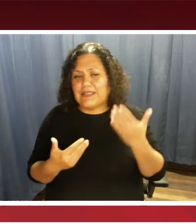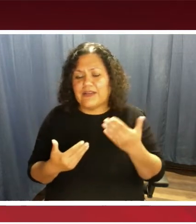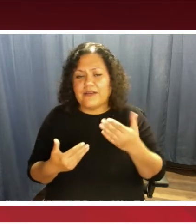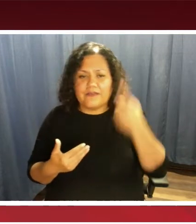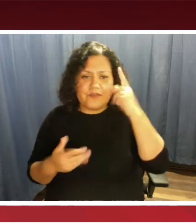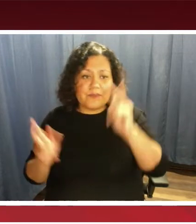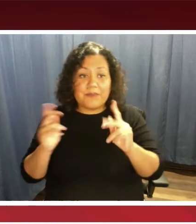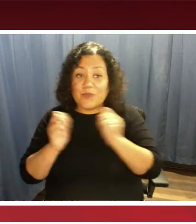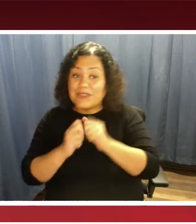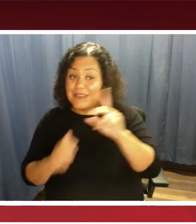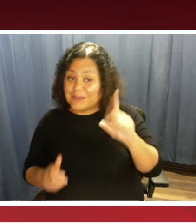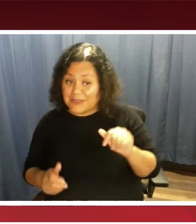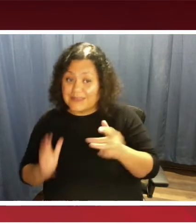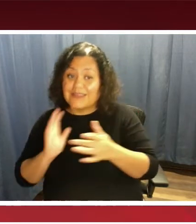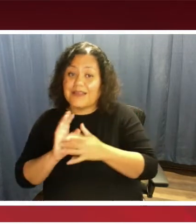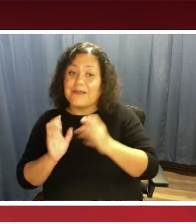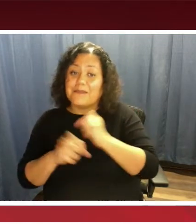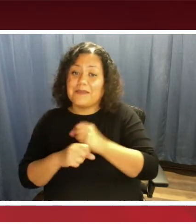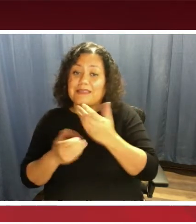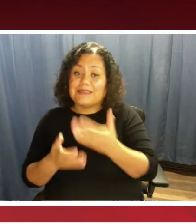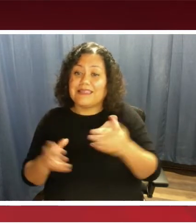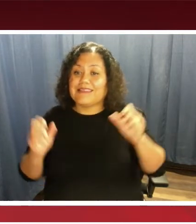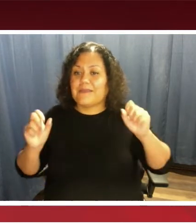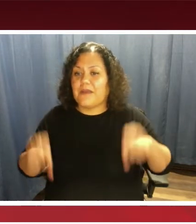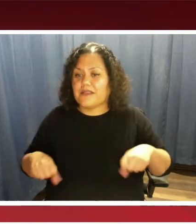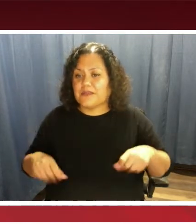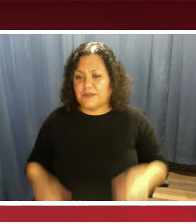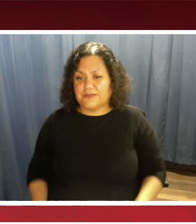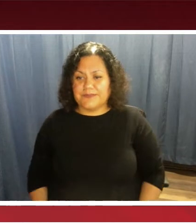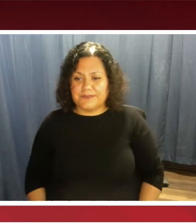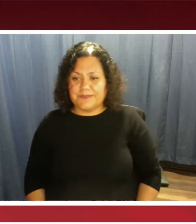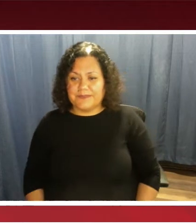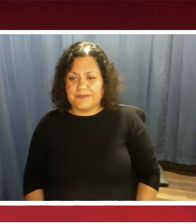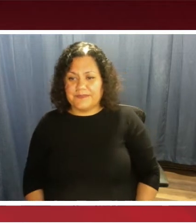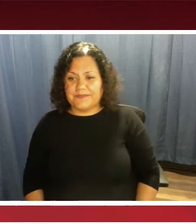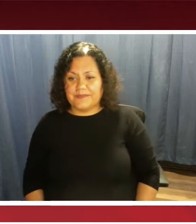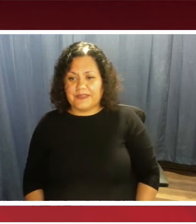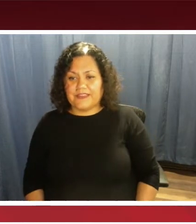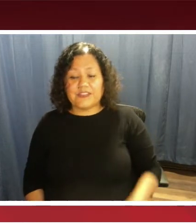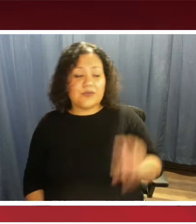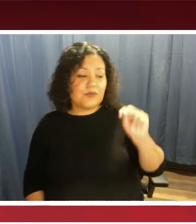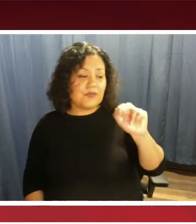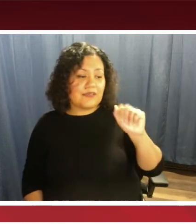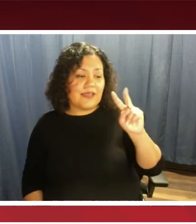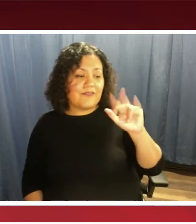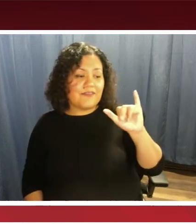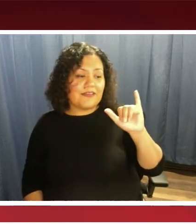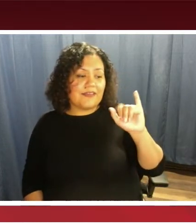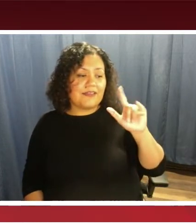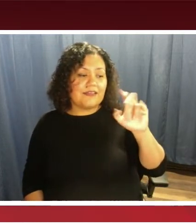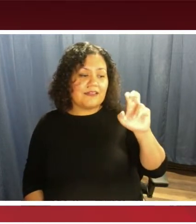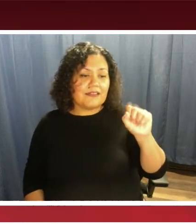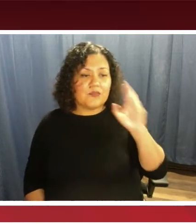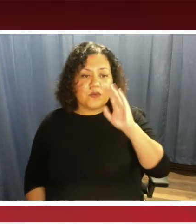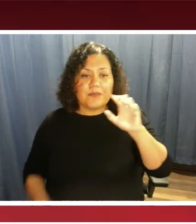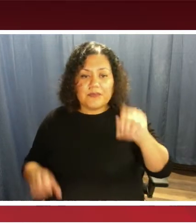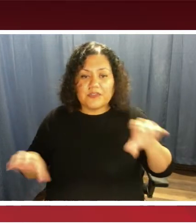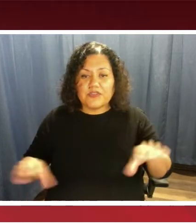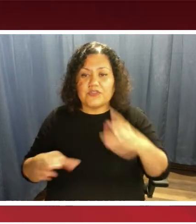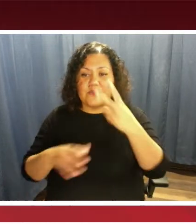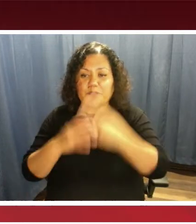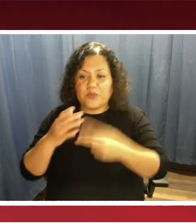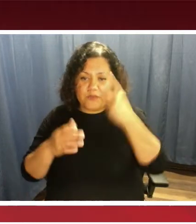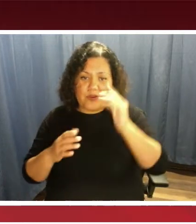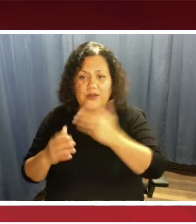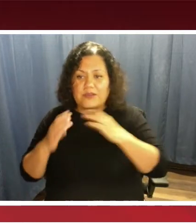people with disabilities, technology makes things possible. And so NaviLens will be able to do both for our customers to